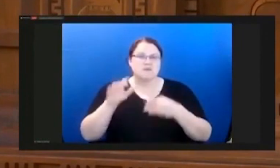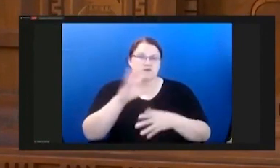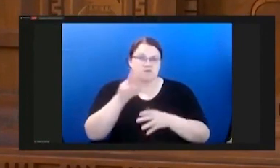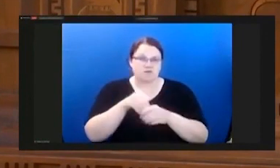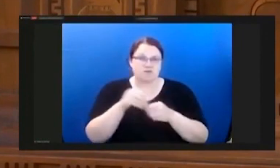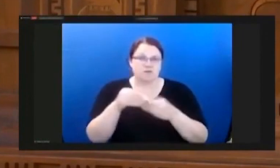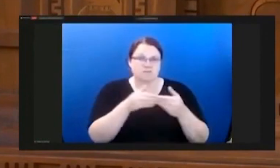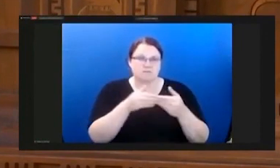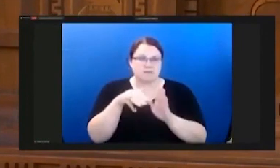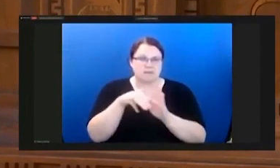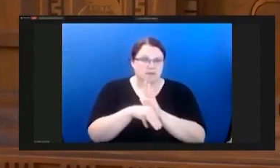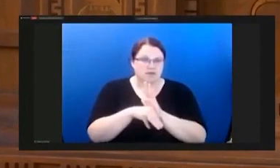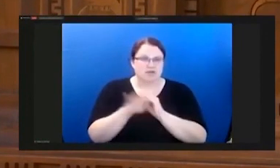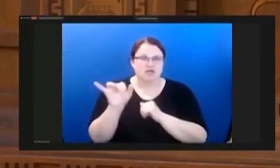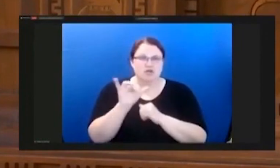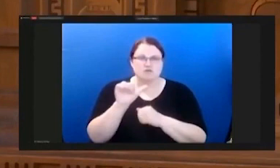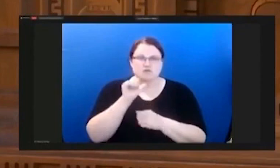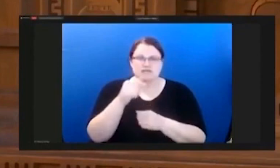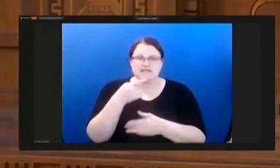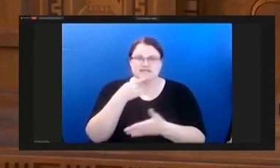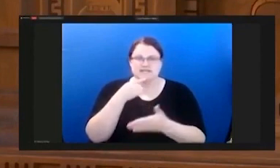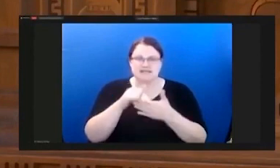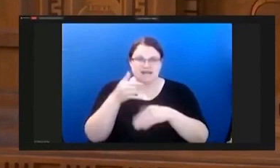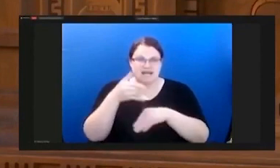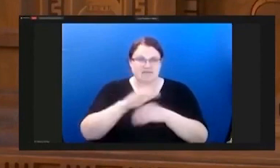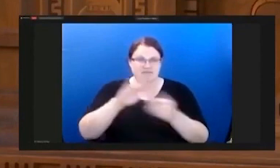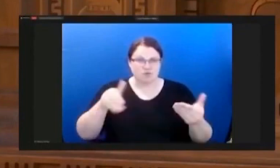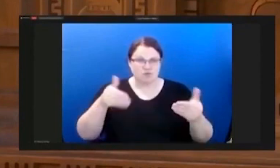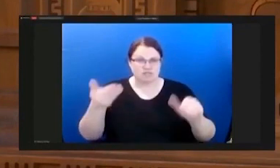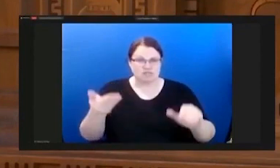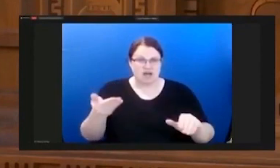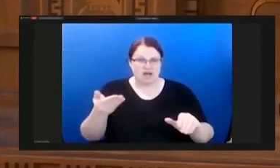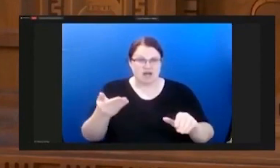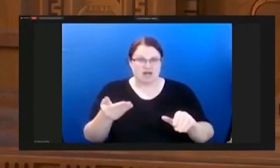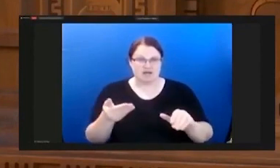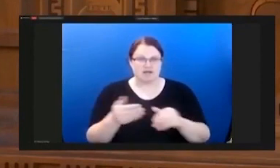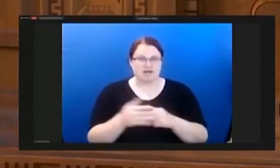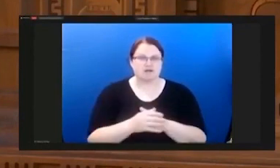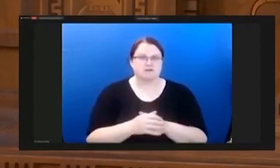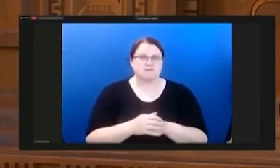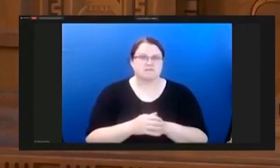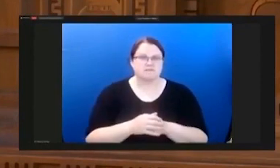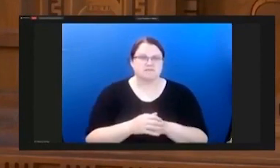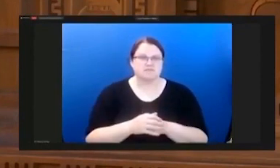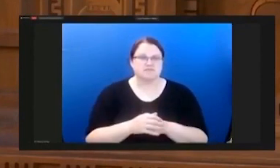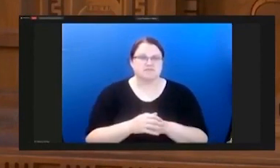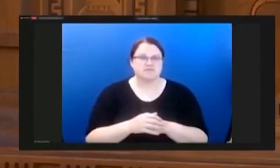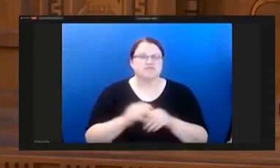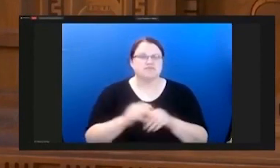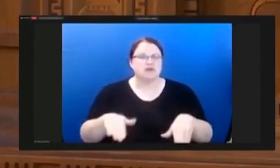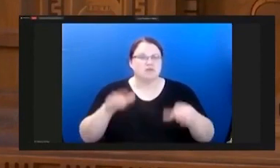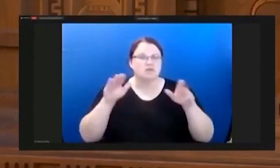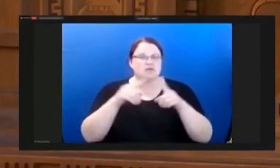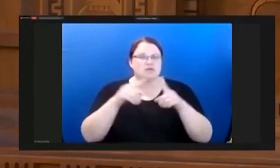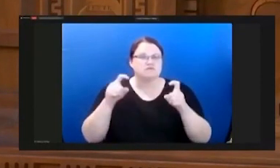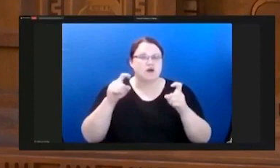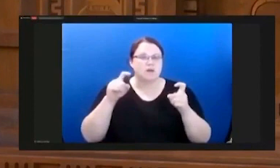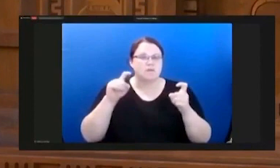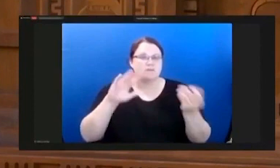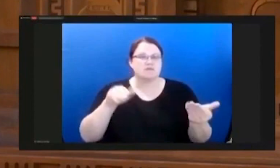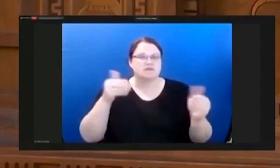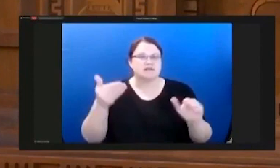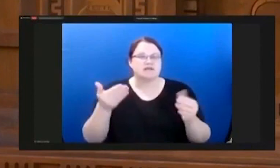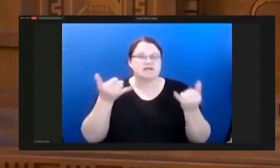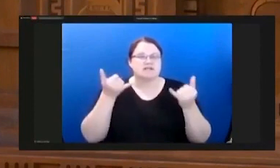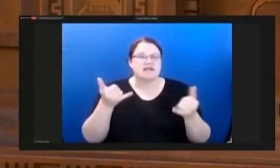He also didn't stay dead after he died in our place and absorbed the wrath that we deserve. He raised from the dead. Now he's seated at the right hand